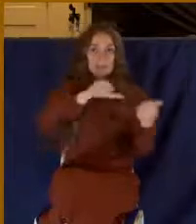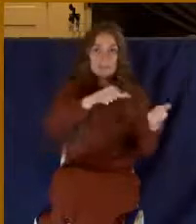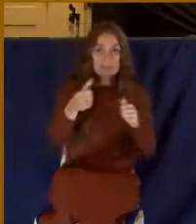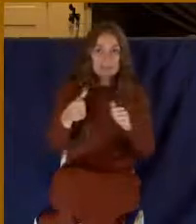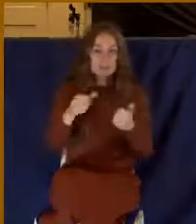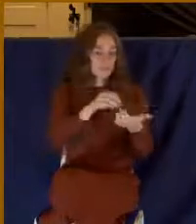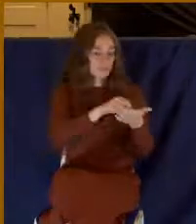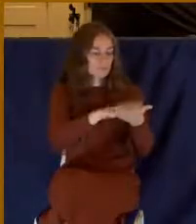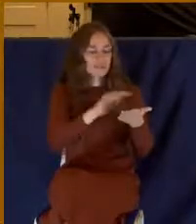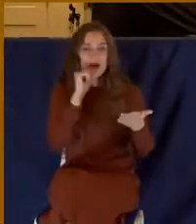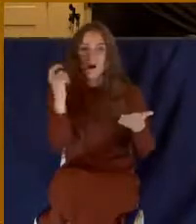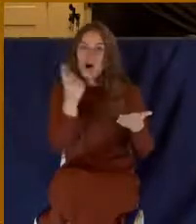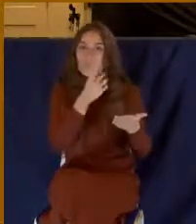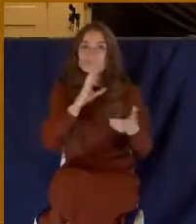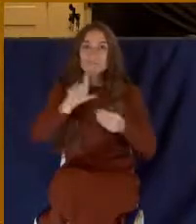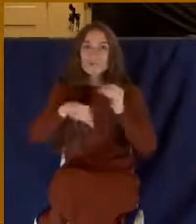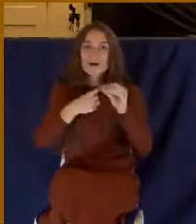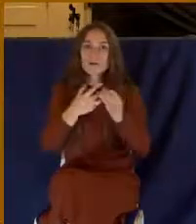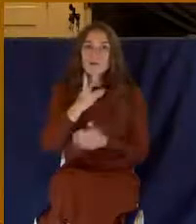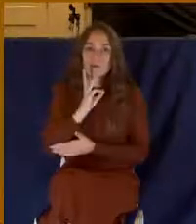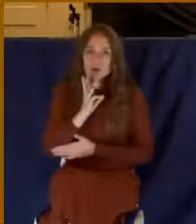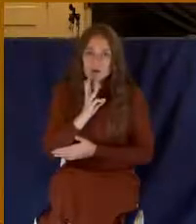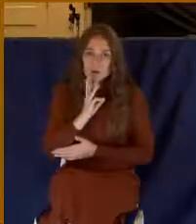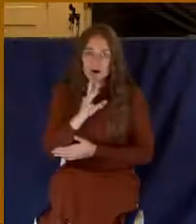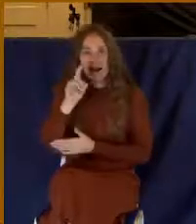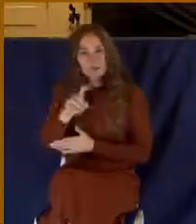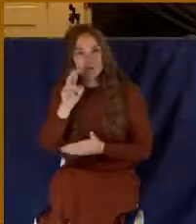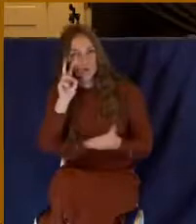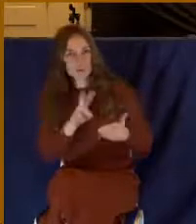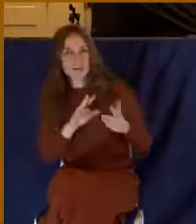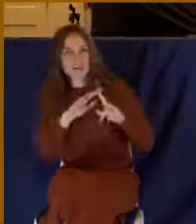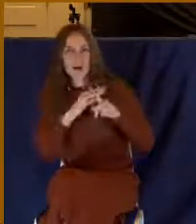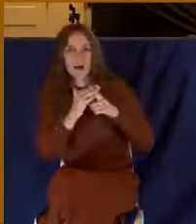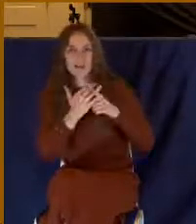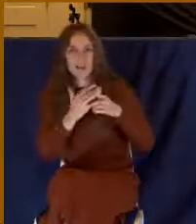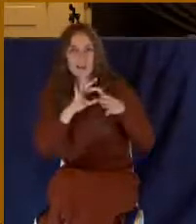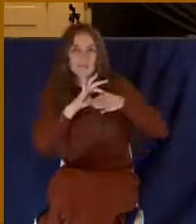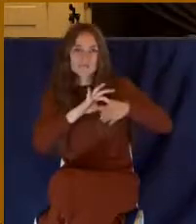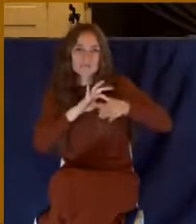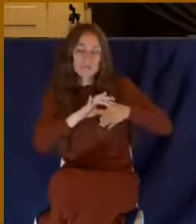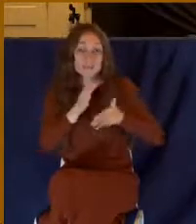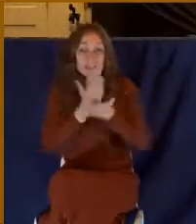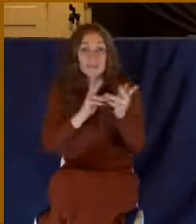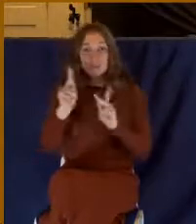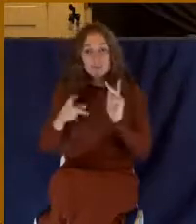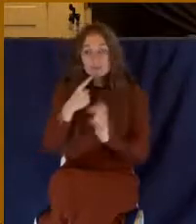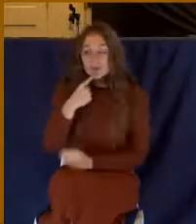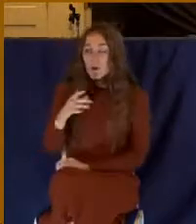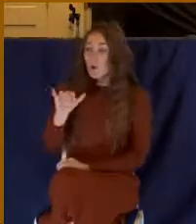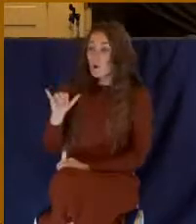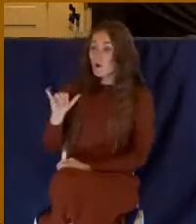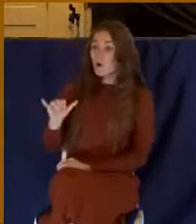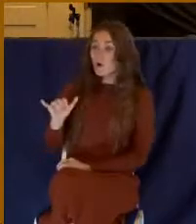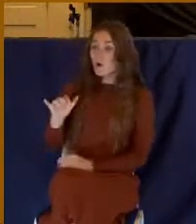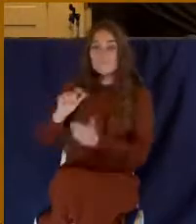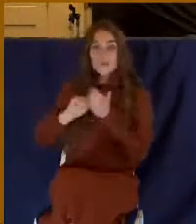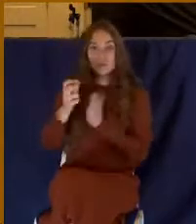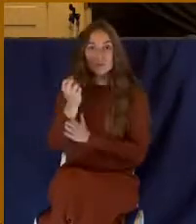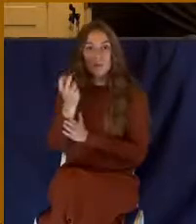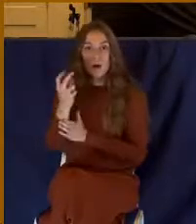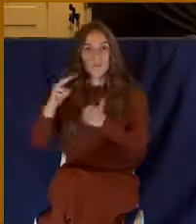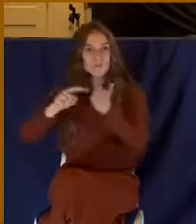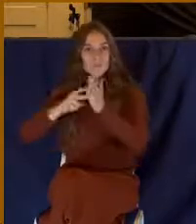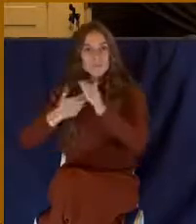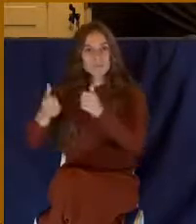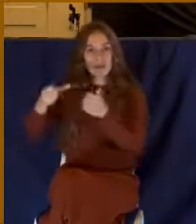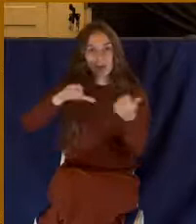You have to look at the context to see what it's talking about. And there are some people that use verse 12 to teach baptismal regeneration. This is